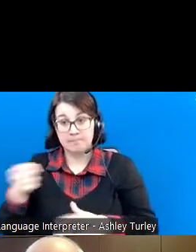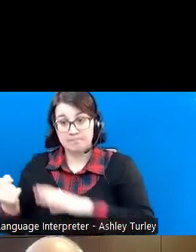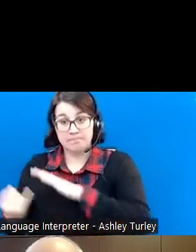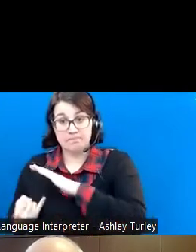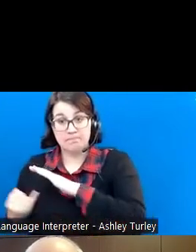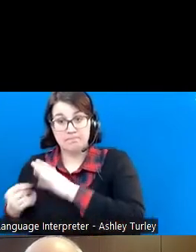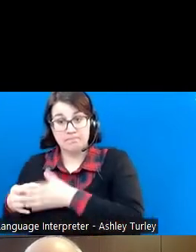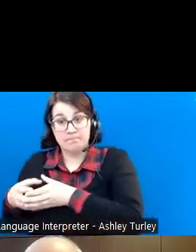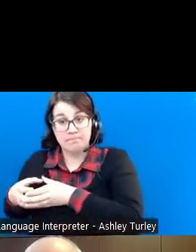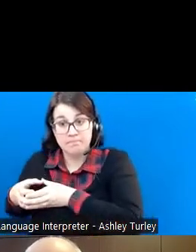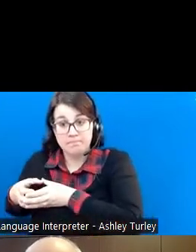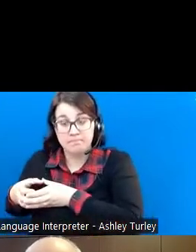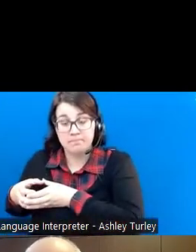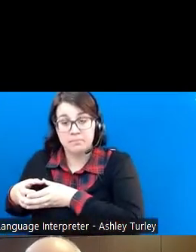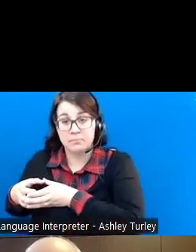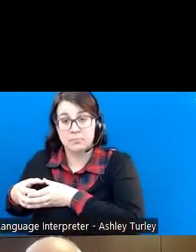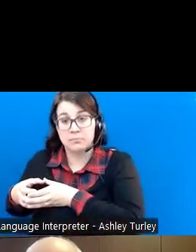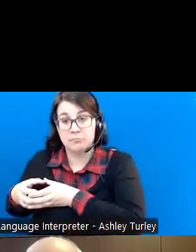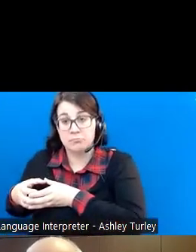society from as a whole.